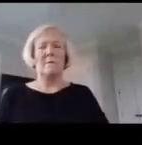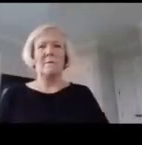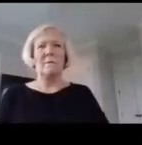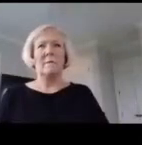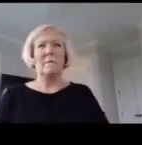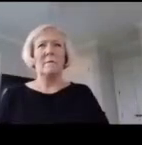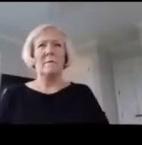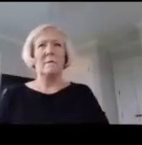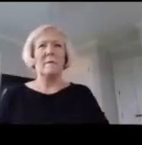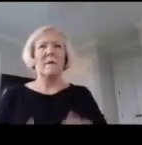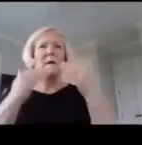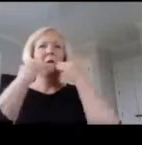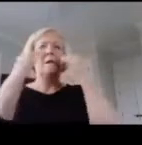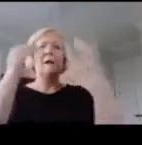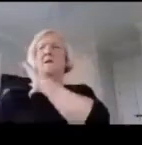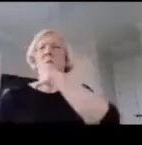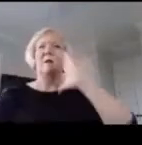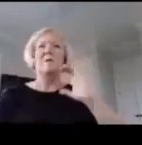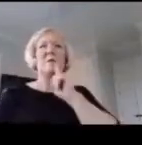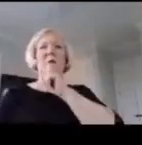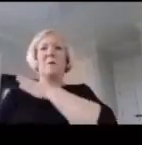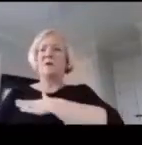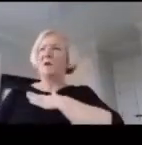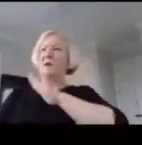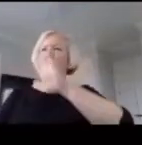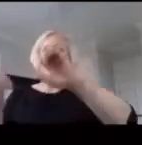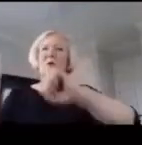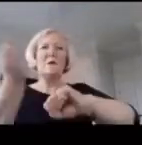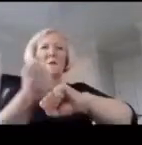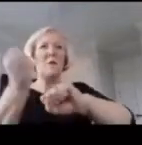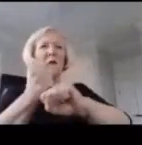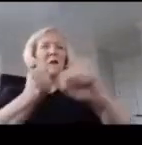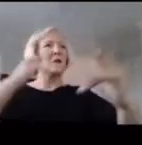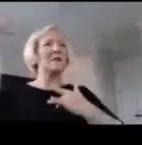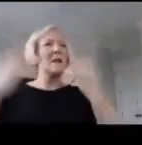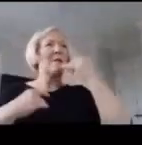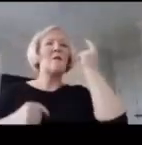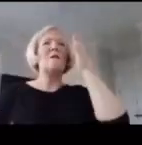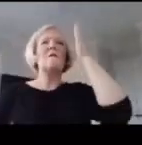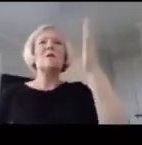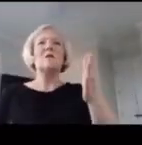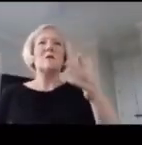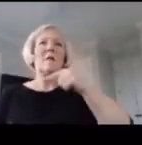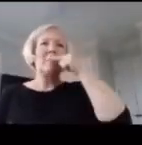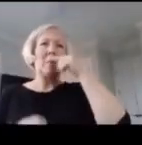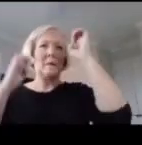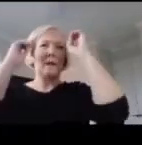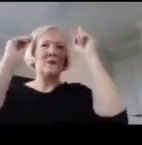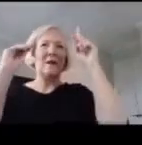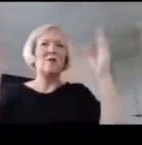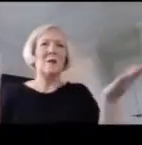Thank you Commissioner. We appreciate your support and are so excited for the future of public education in Kentucky.